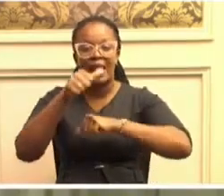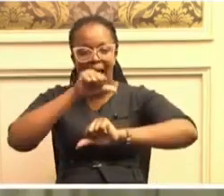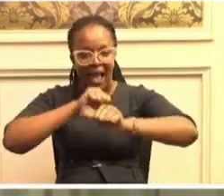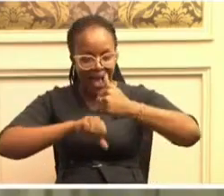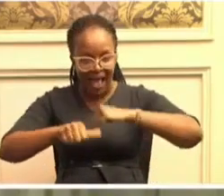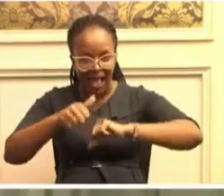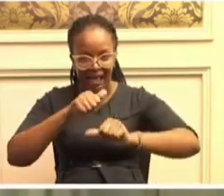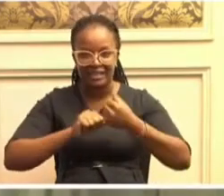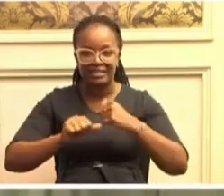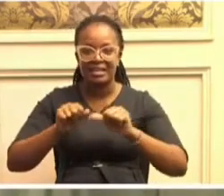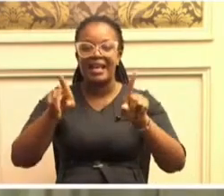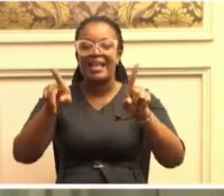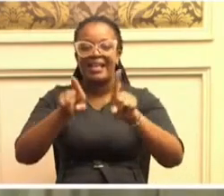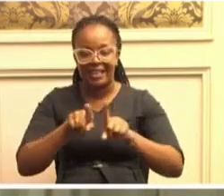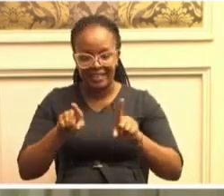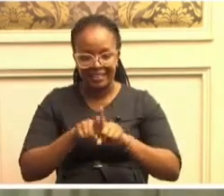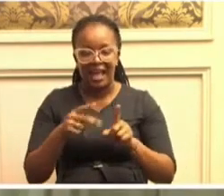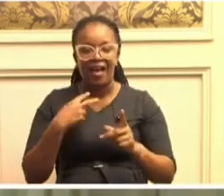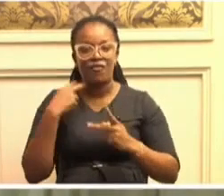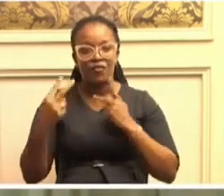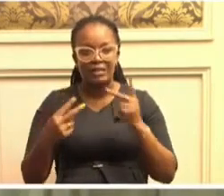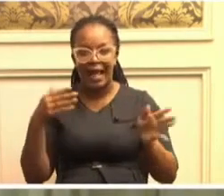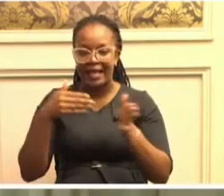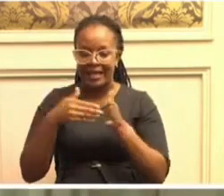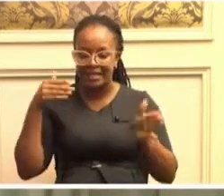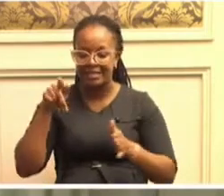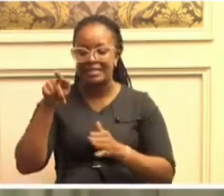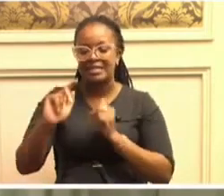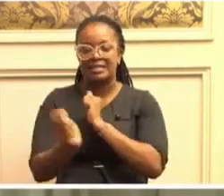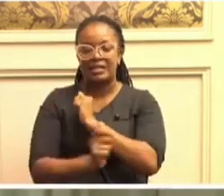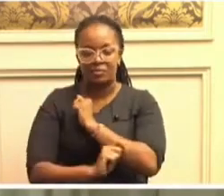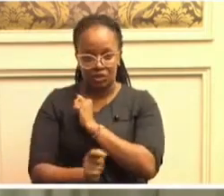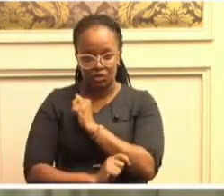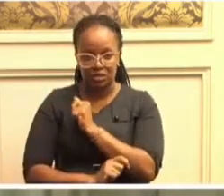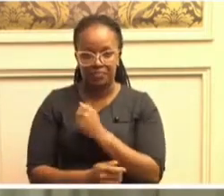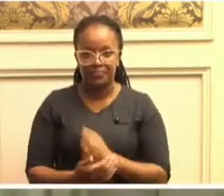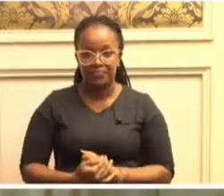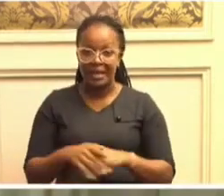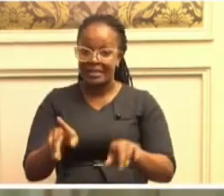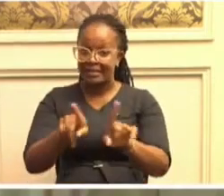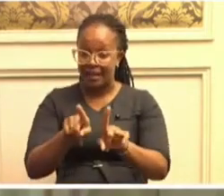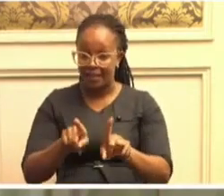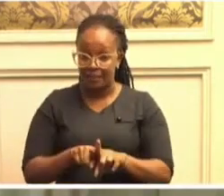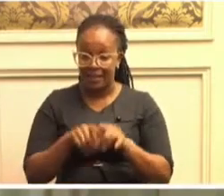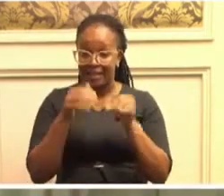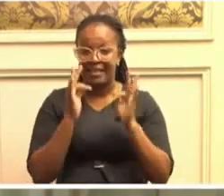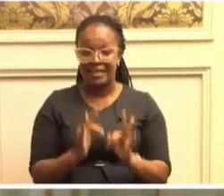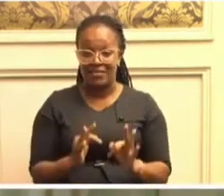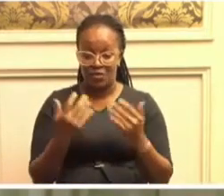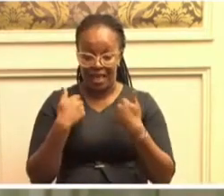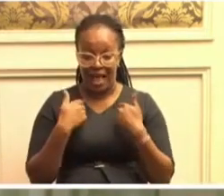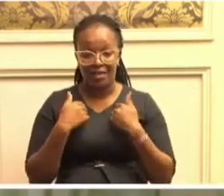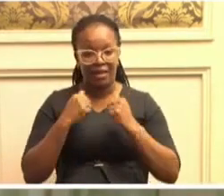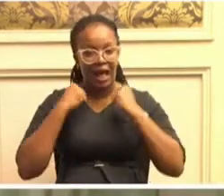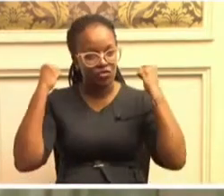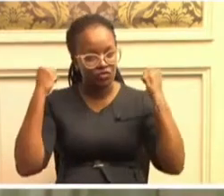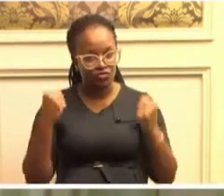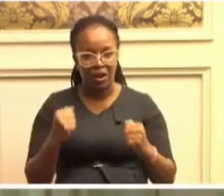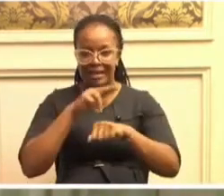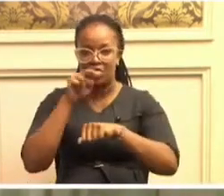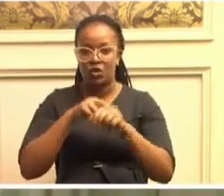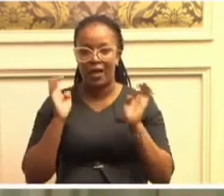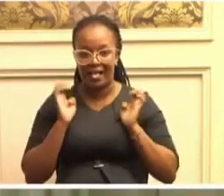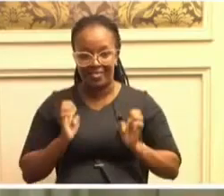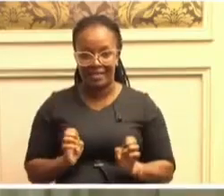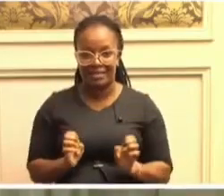a counterpoise against such a temptations. And unless there is a strong national ethic,